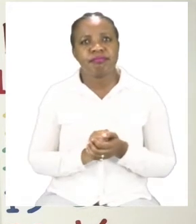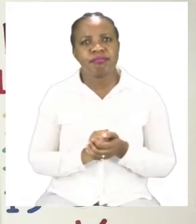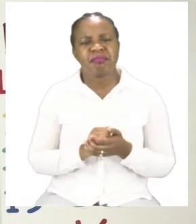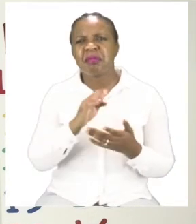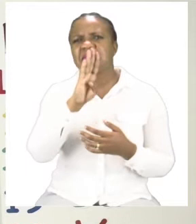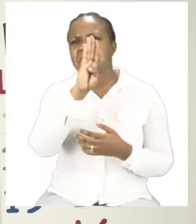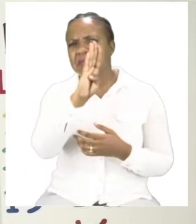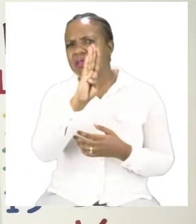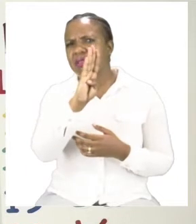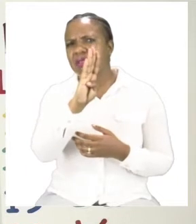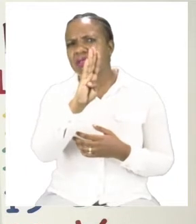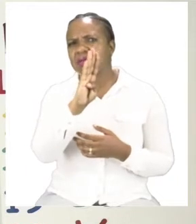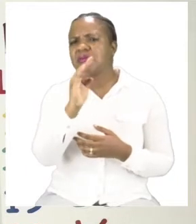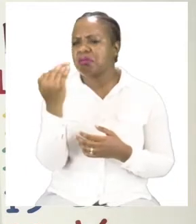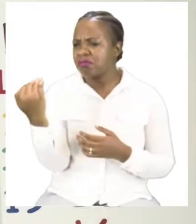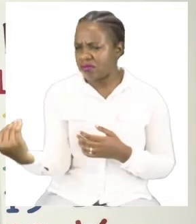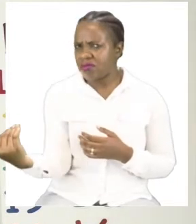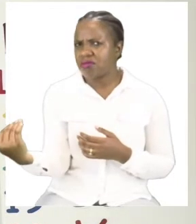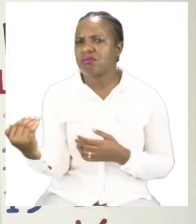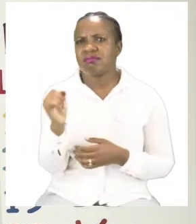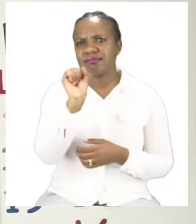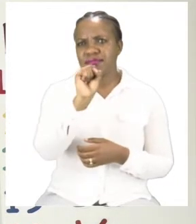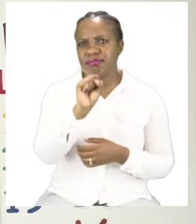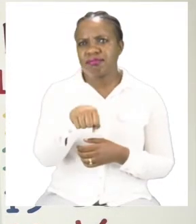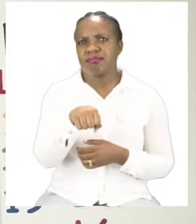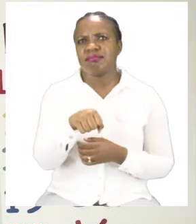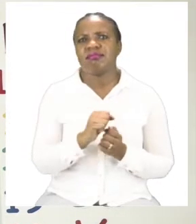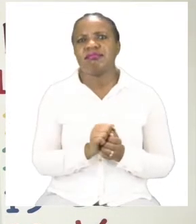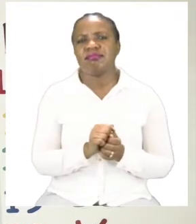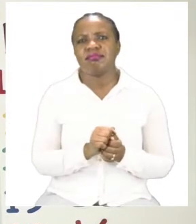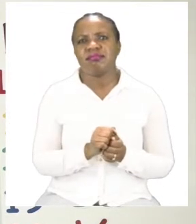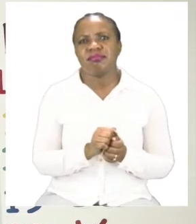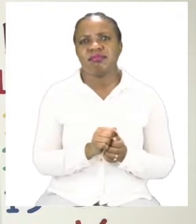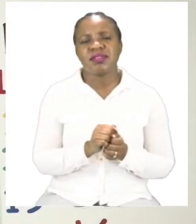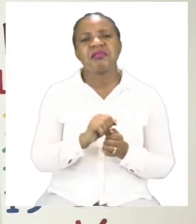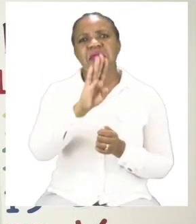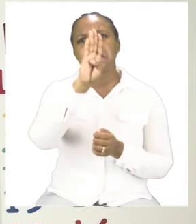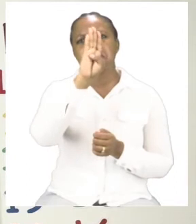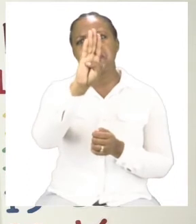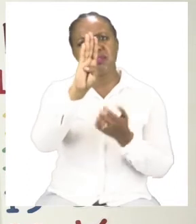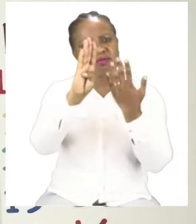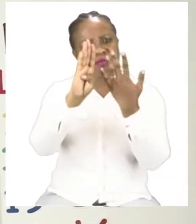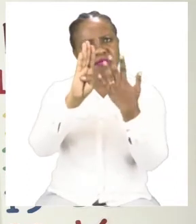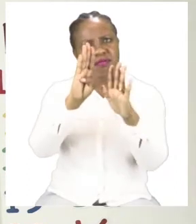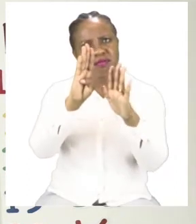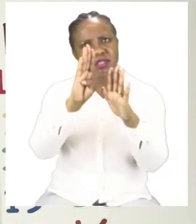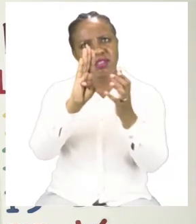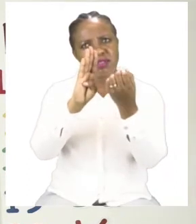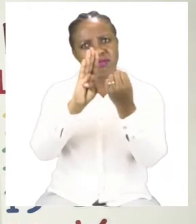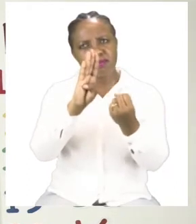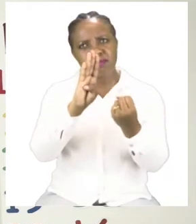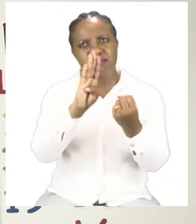like a bed. Well done! Also we have our first sound. A.